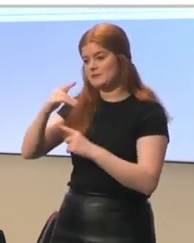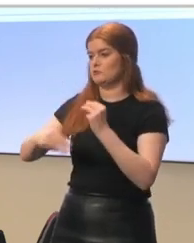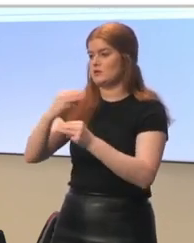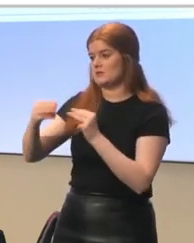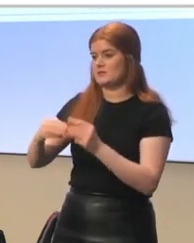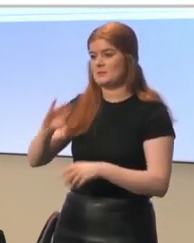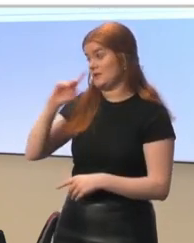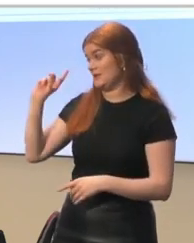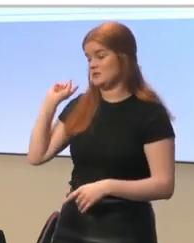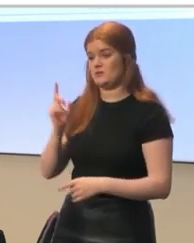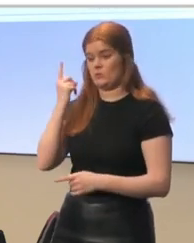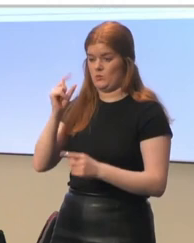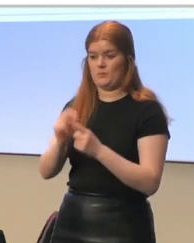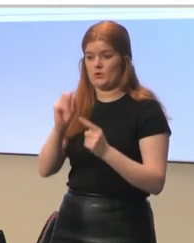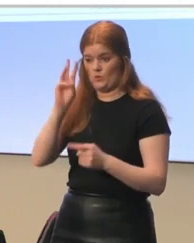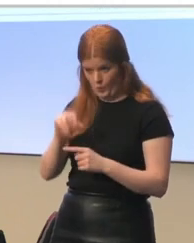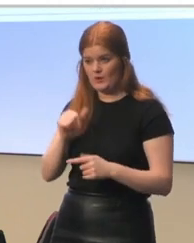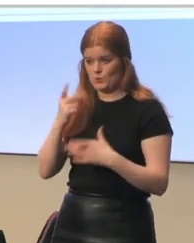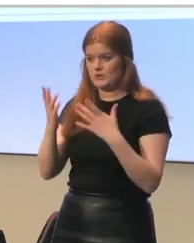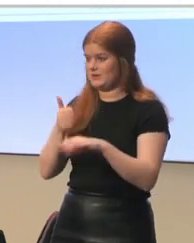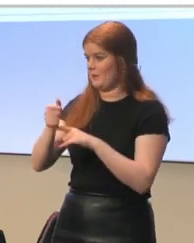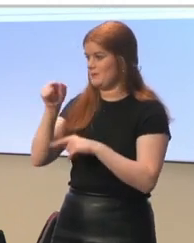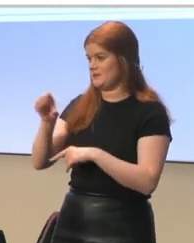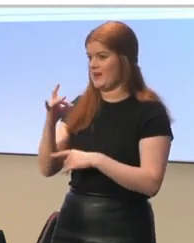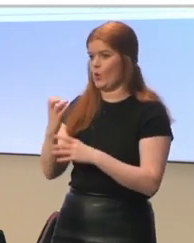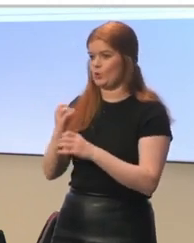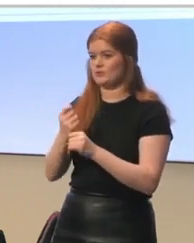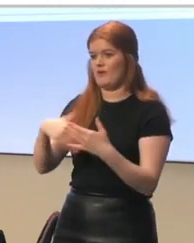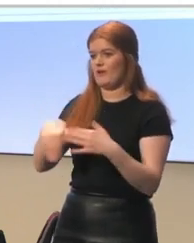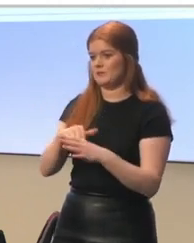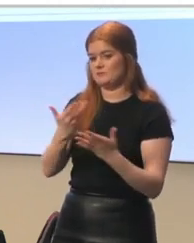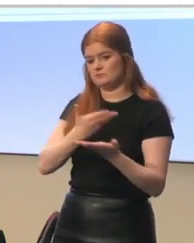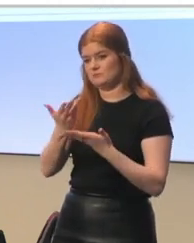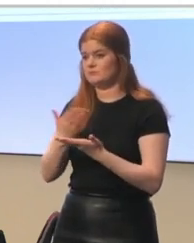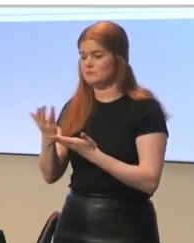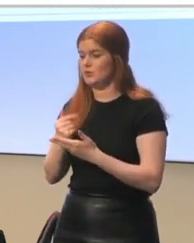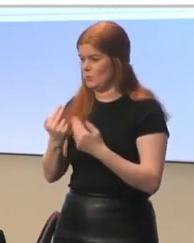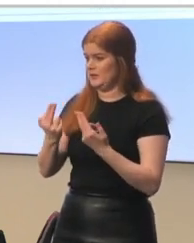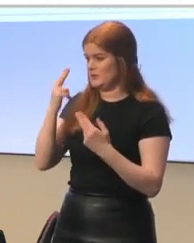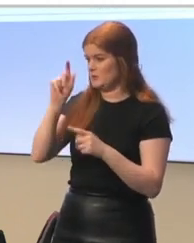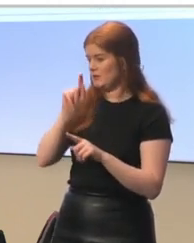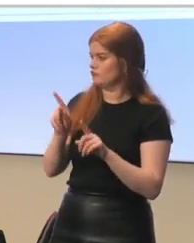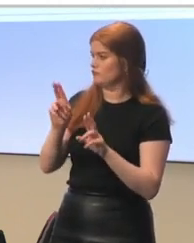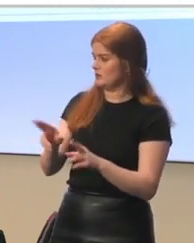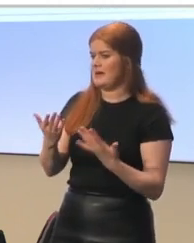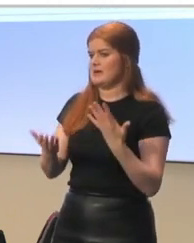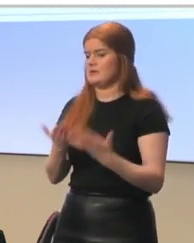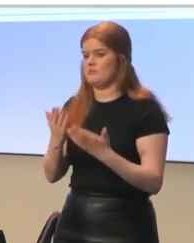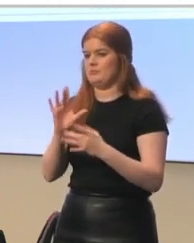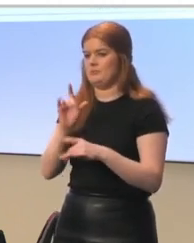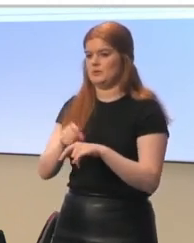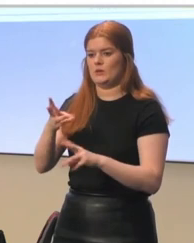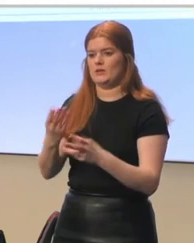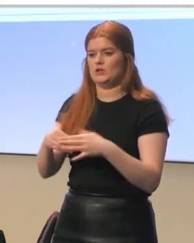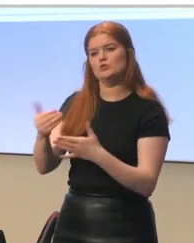this is one of the points why we do this stakeholder involvement as well. We also need to think about how to include